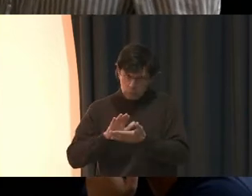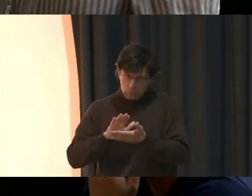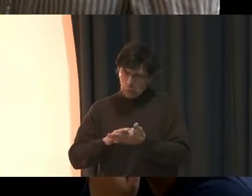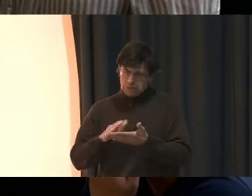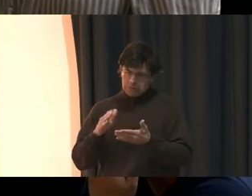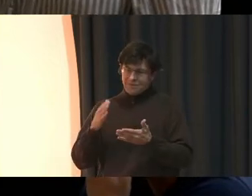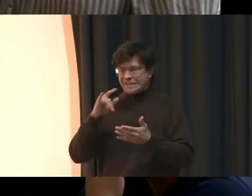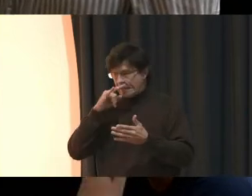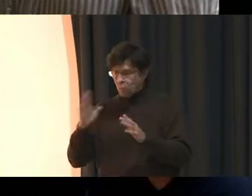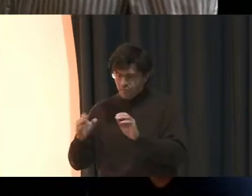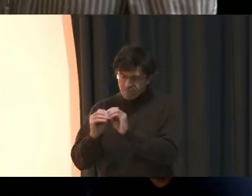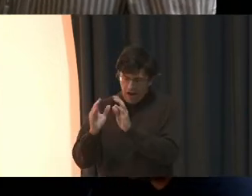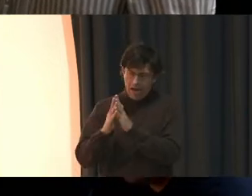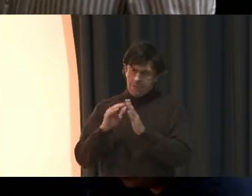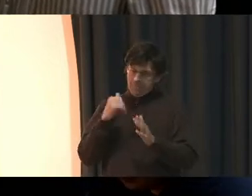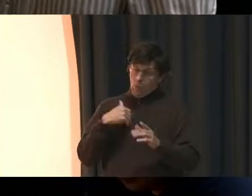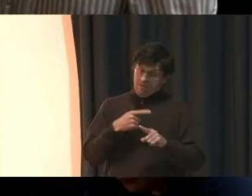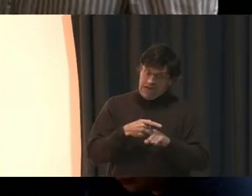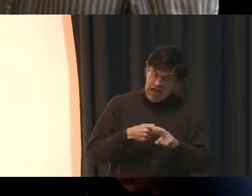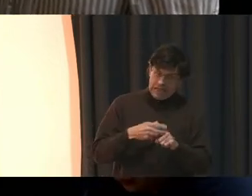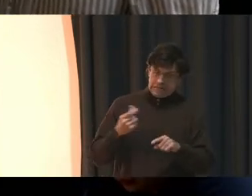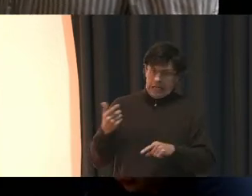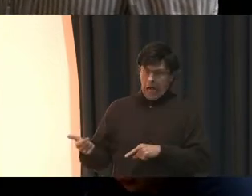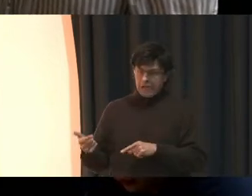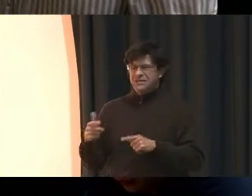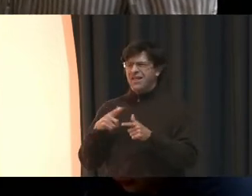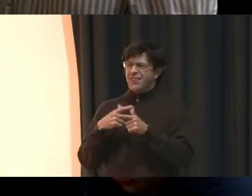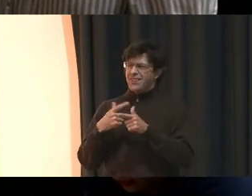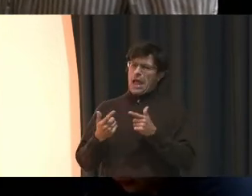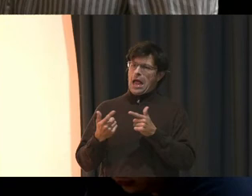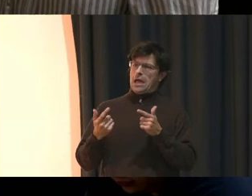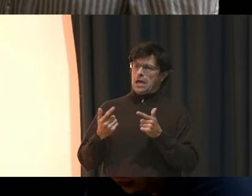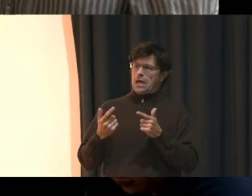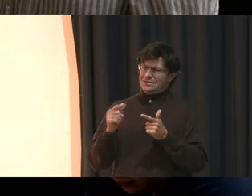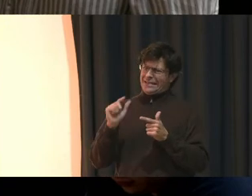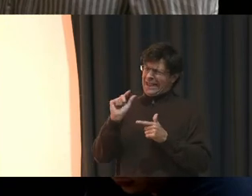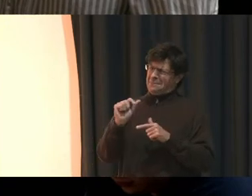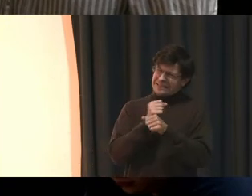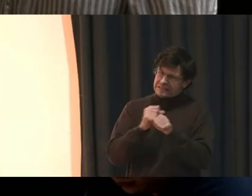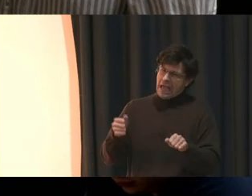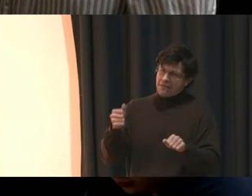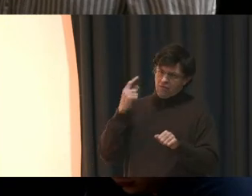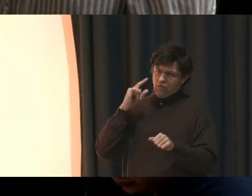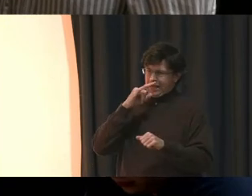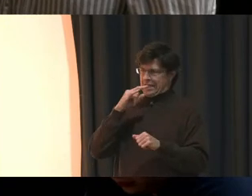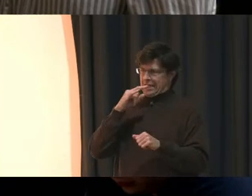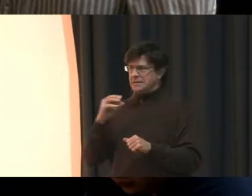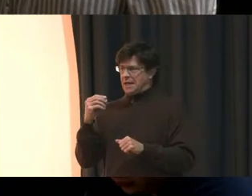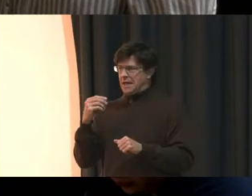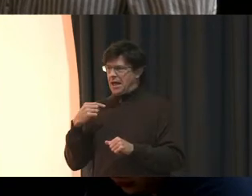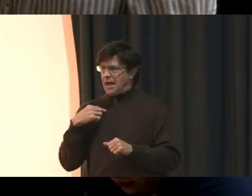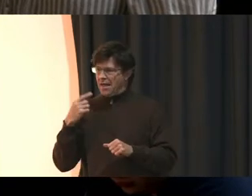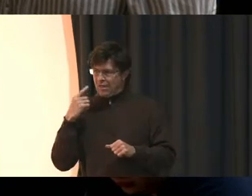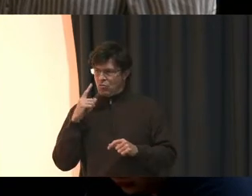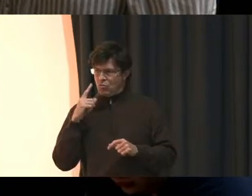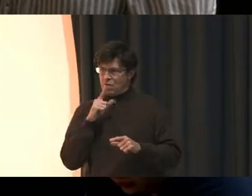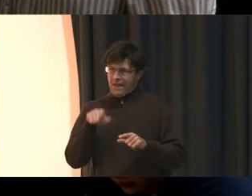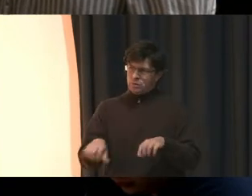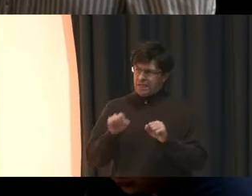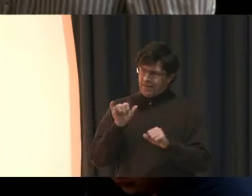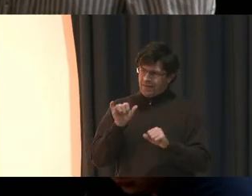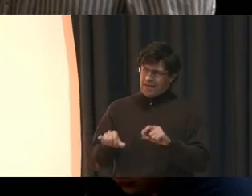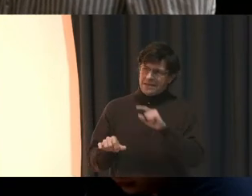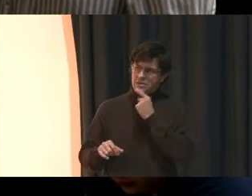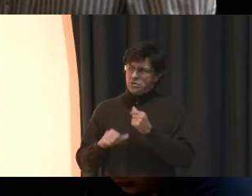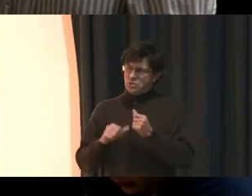But if they don't have knives and guns to go along with it, it's a tad bit safer for our kids. And I think we really need to take that seriously. I